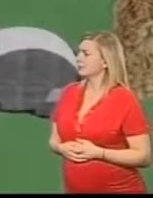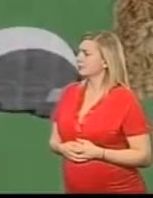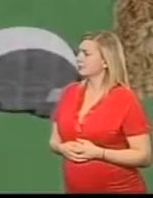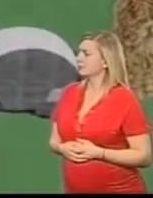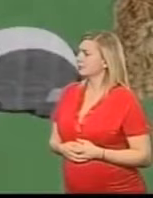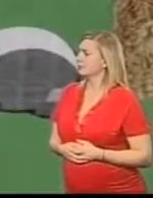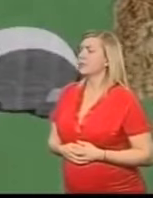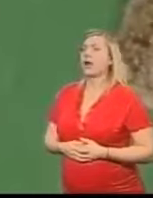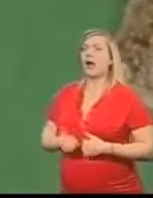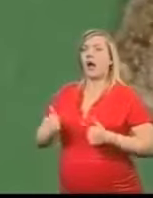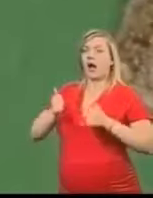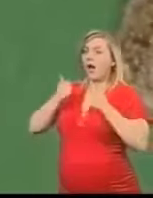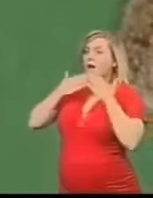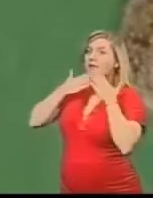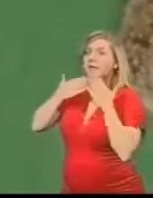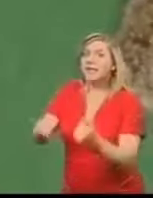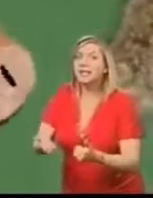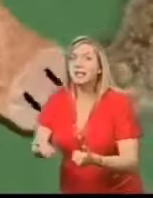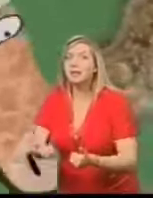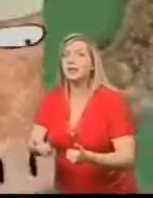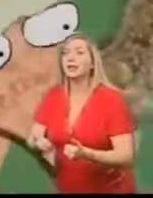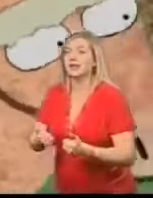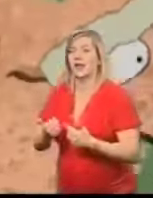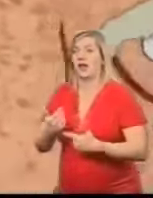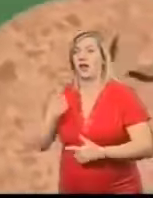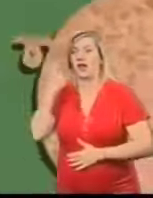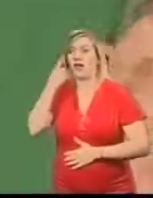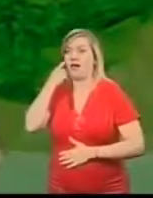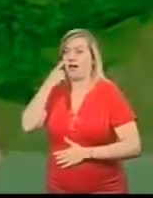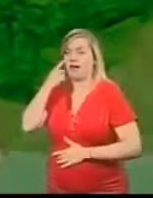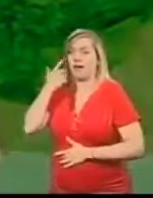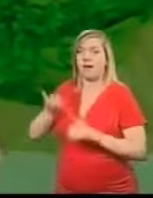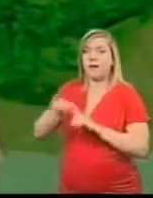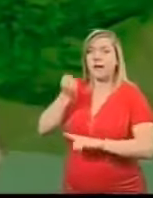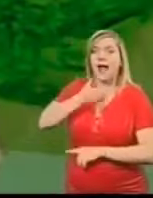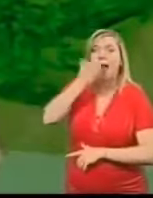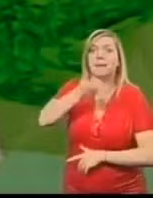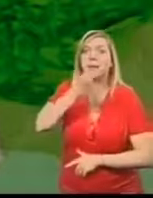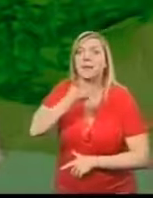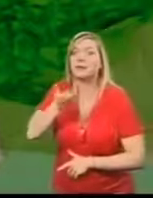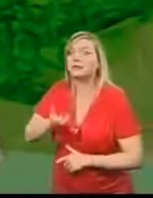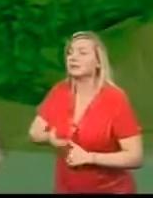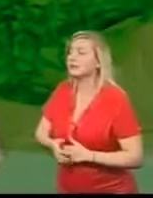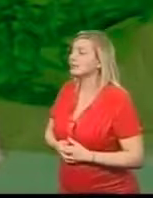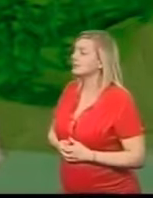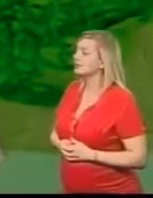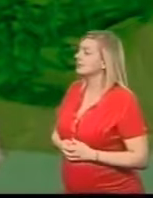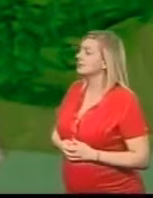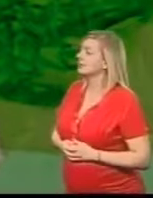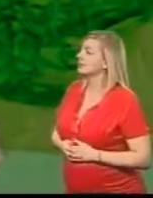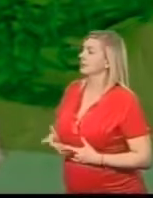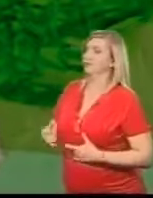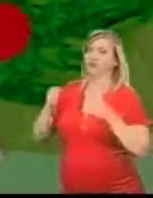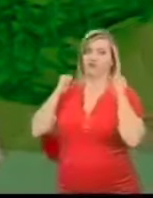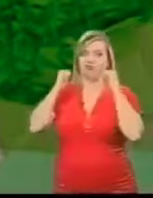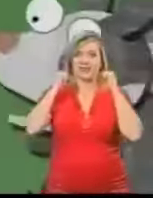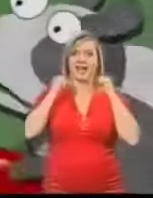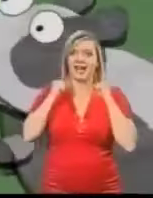Thank you Porker Now let's eat some apples Said Porker Fucking good Hooray